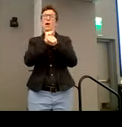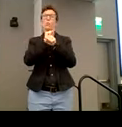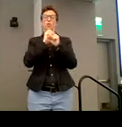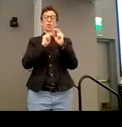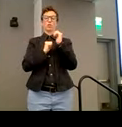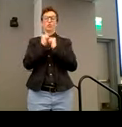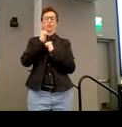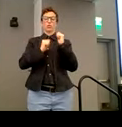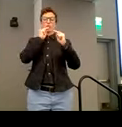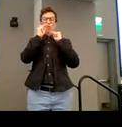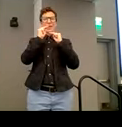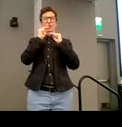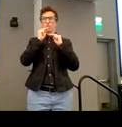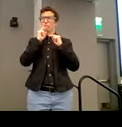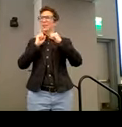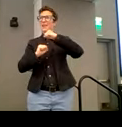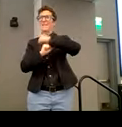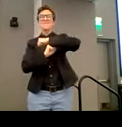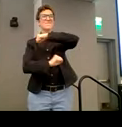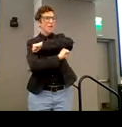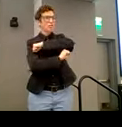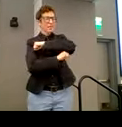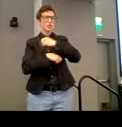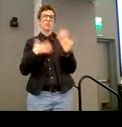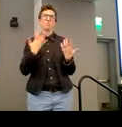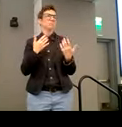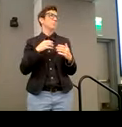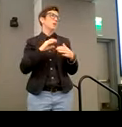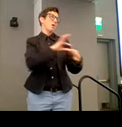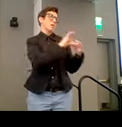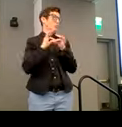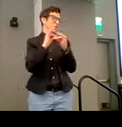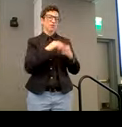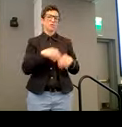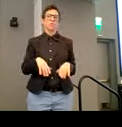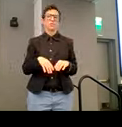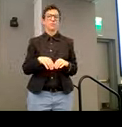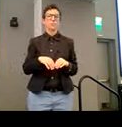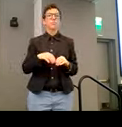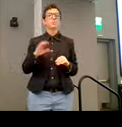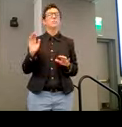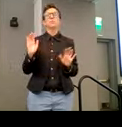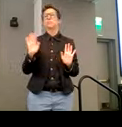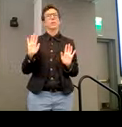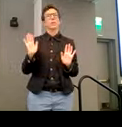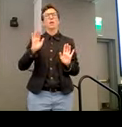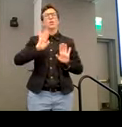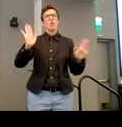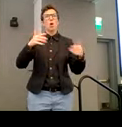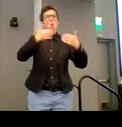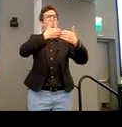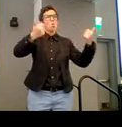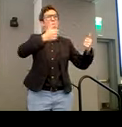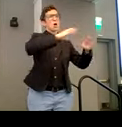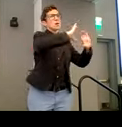it's all about collaboration. So, um, no silos. This is my picture. I